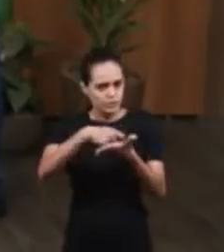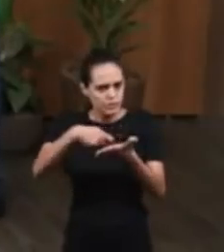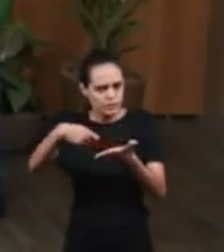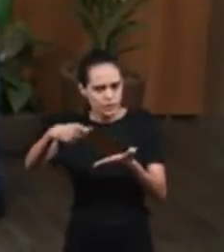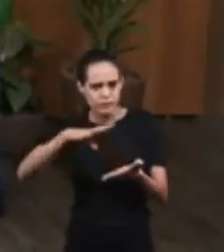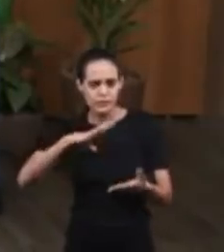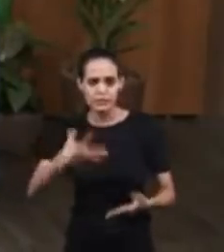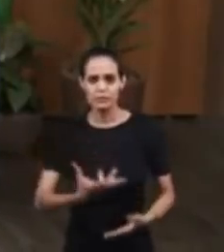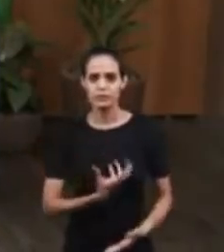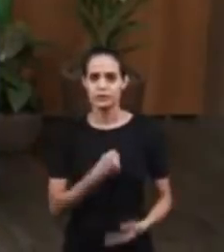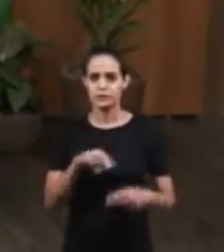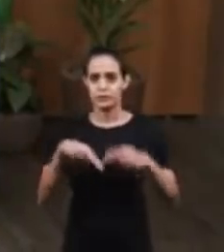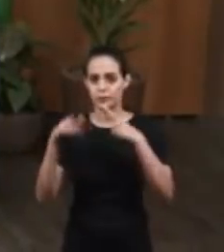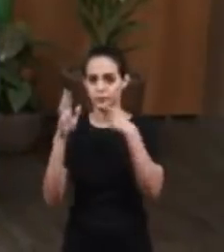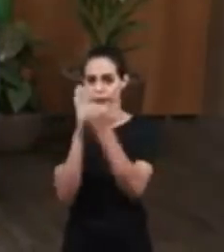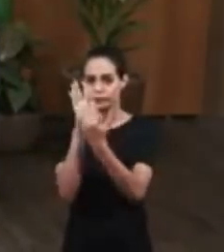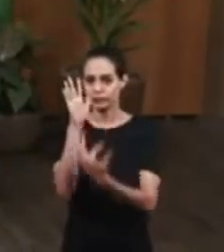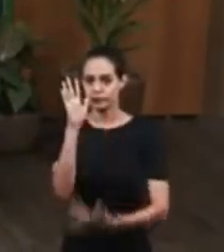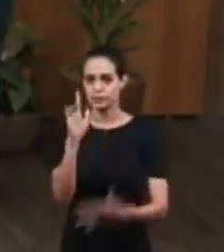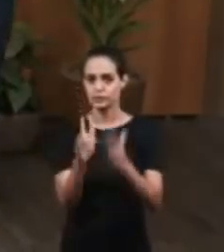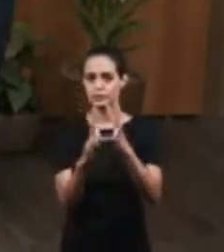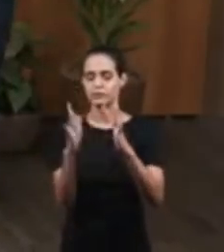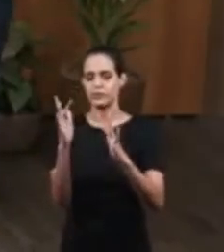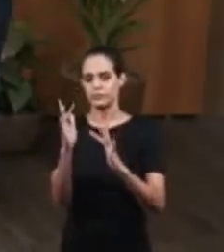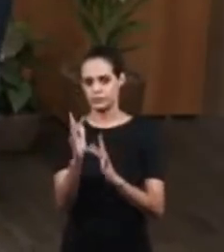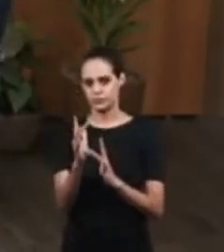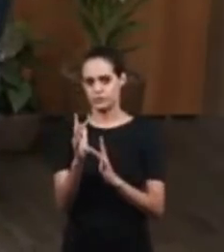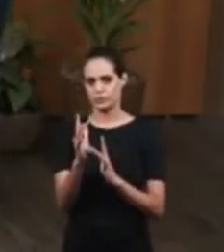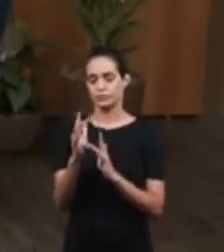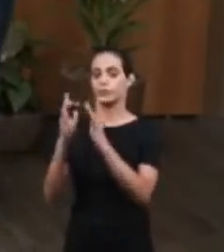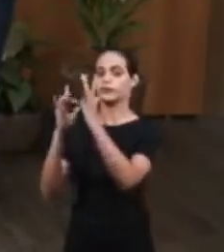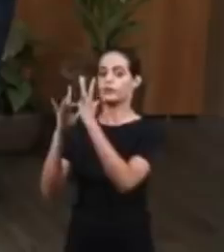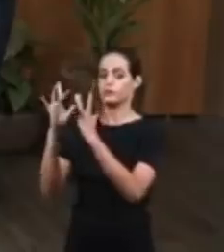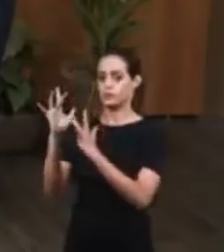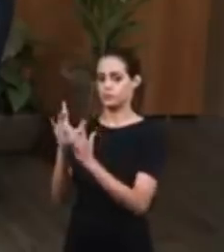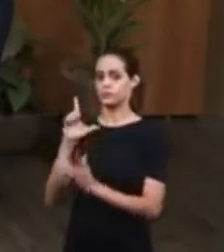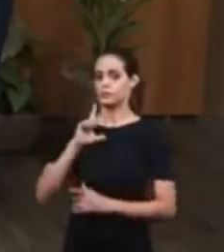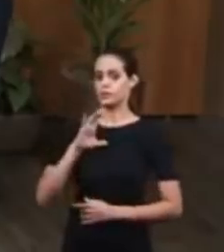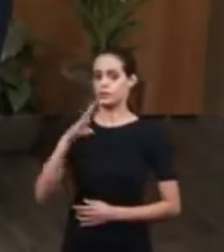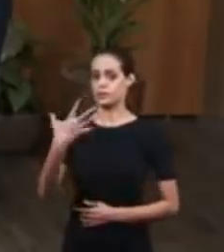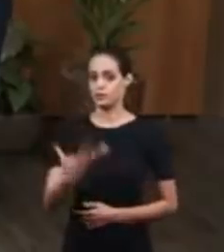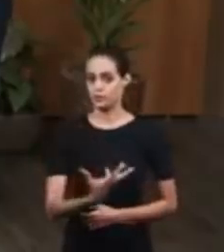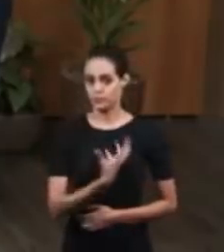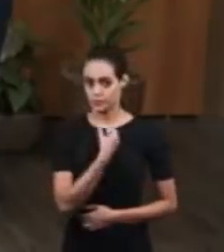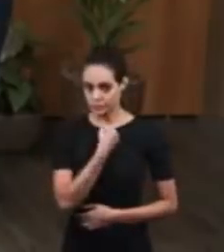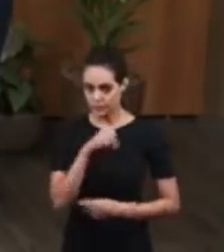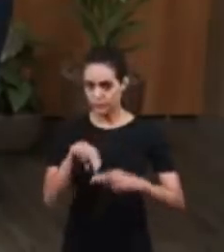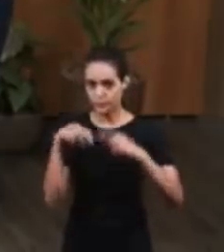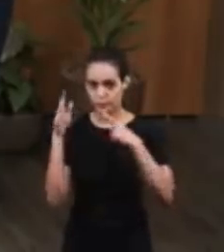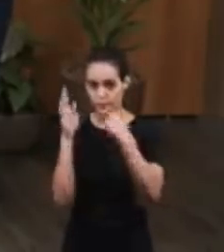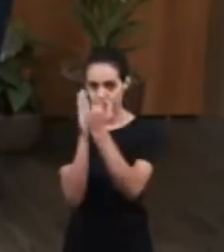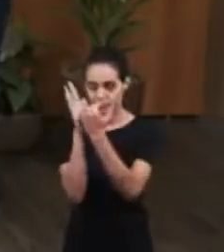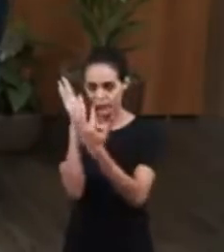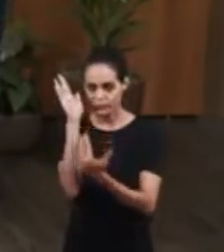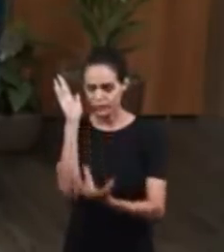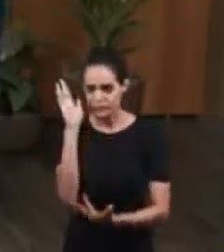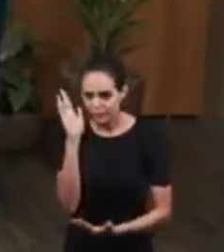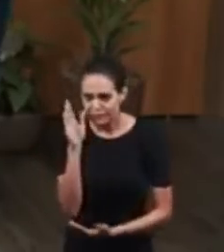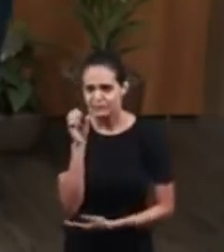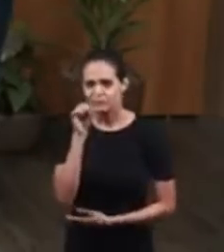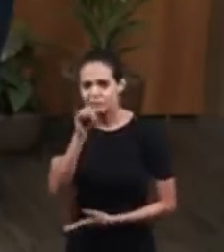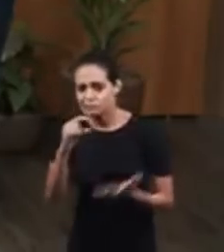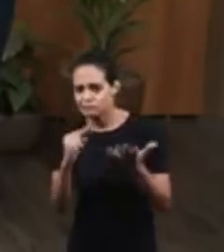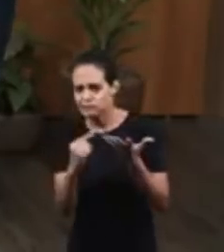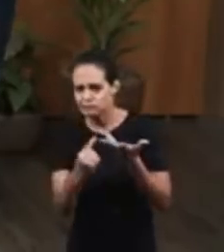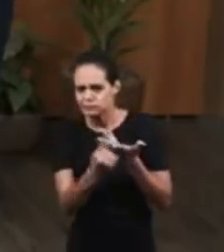And he said, in Jesus we have the redemption through his blood, the remission of